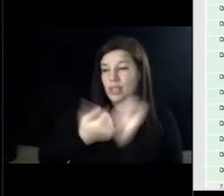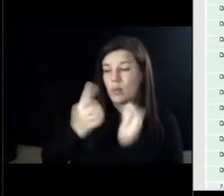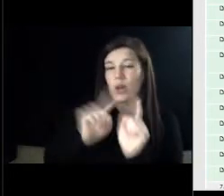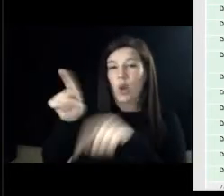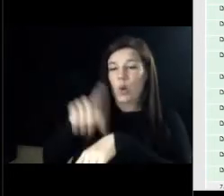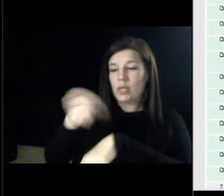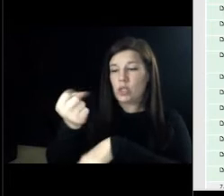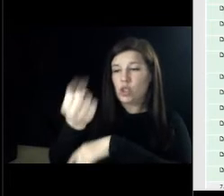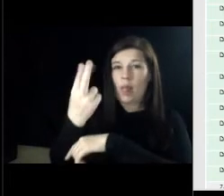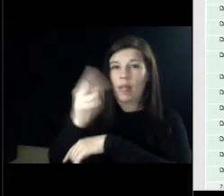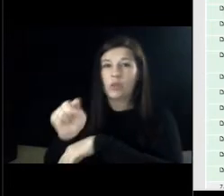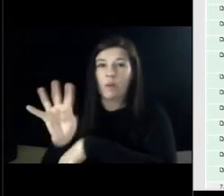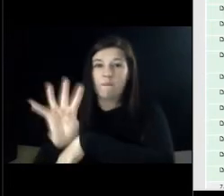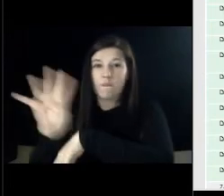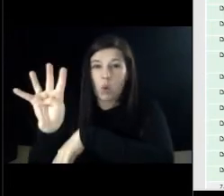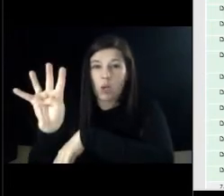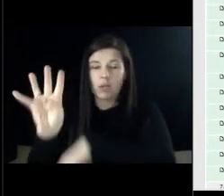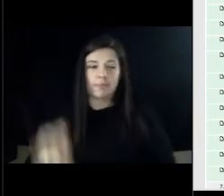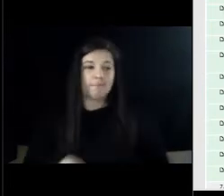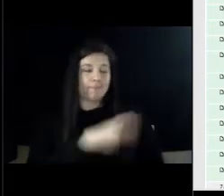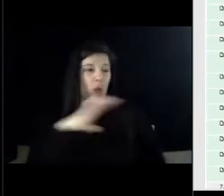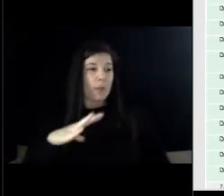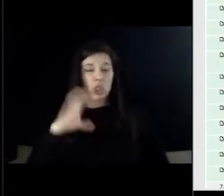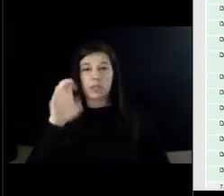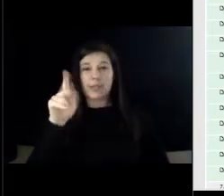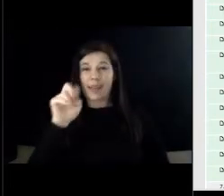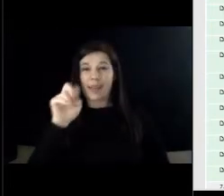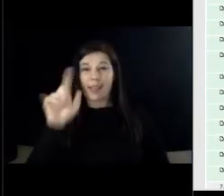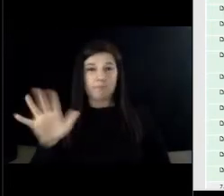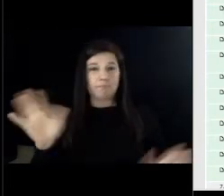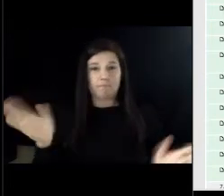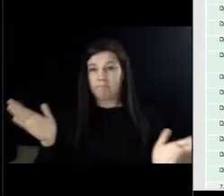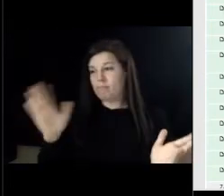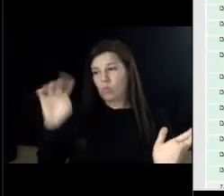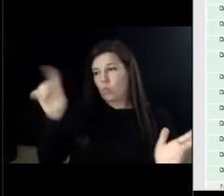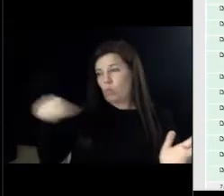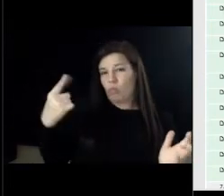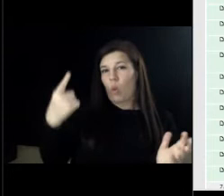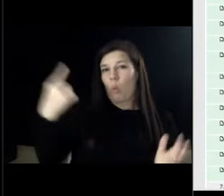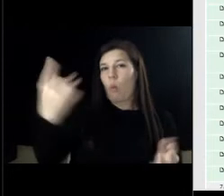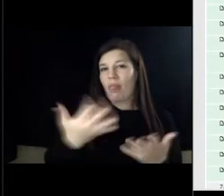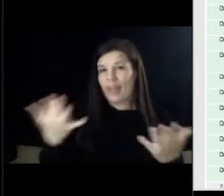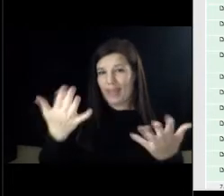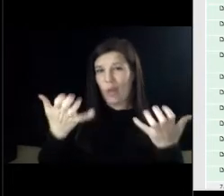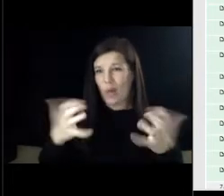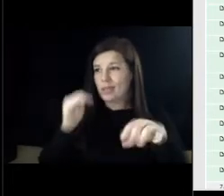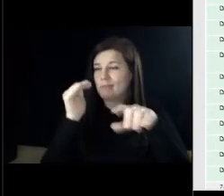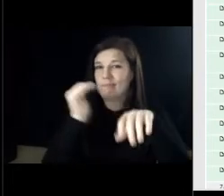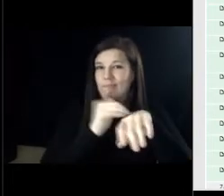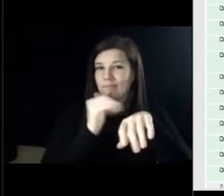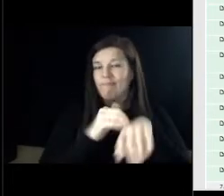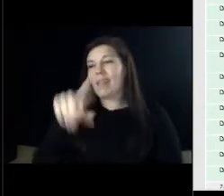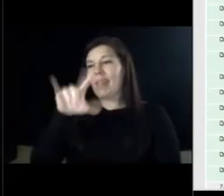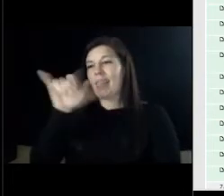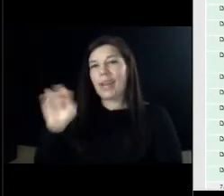commissioner kelly that was the only thing i was going to i don't have any information i was just going to remind everyone about the lionfish derby all right